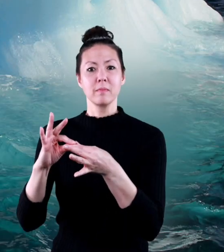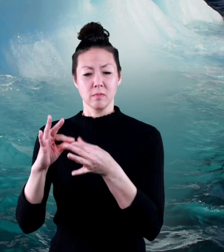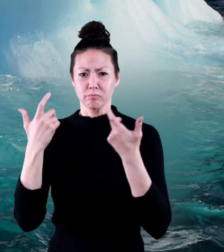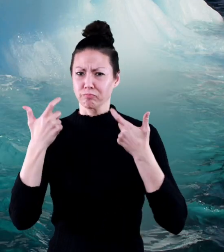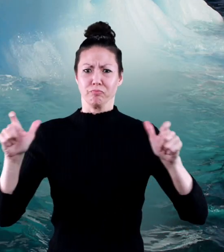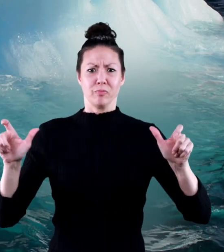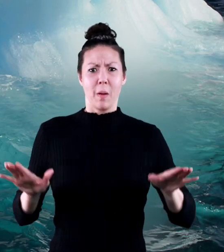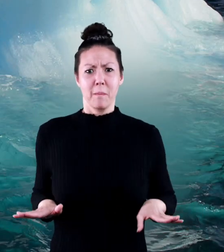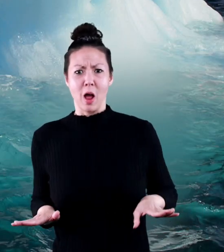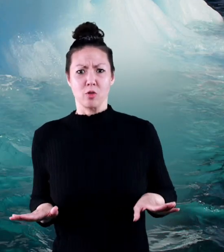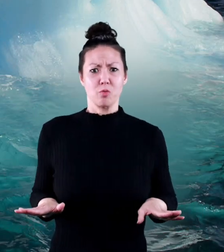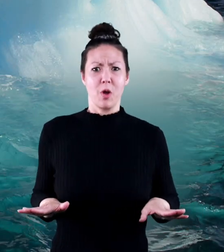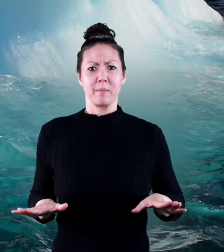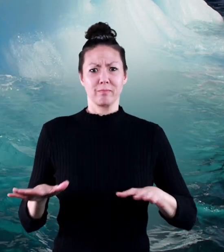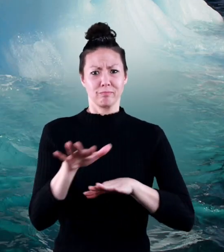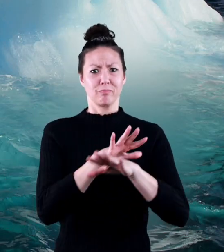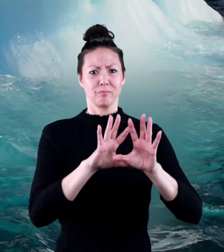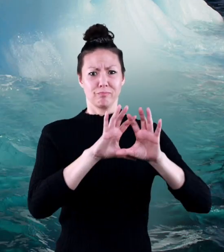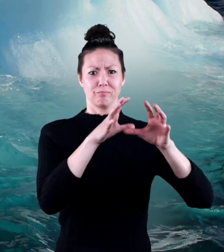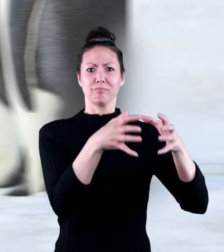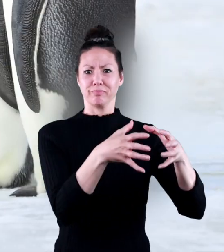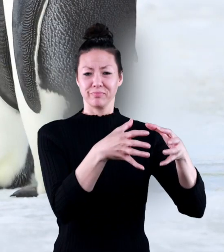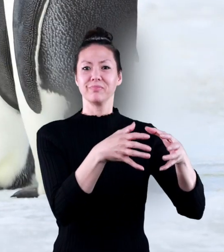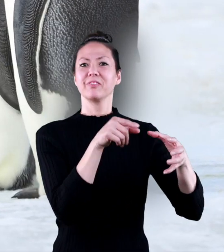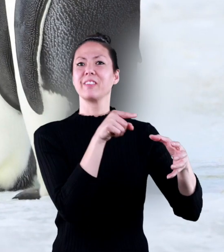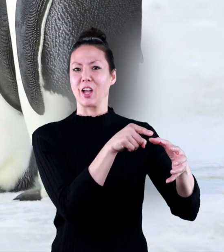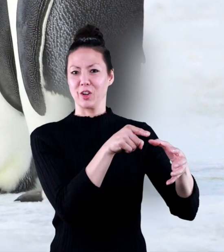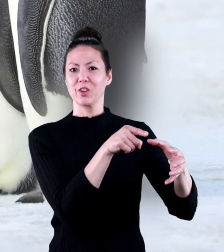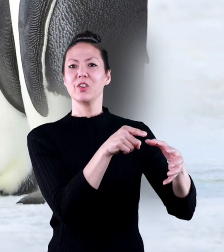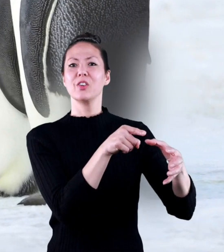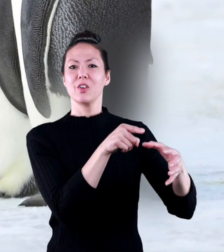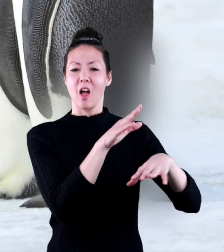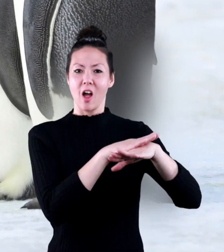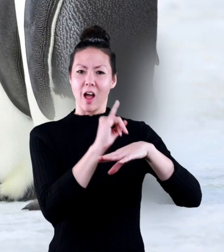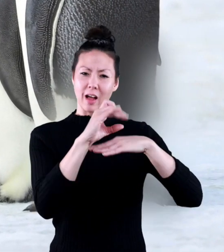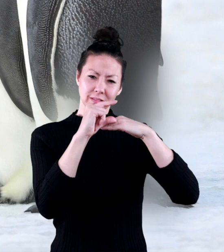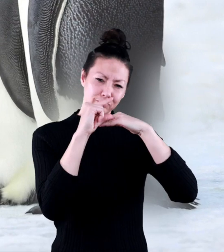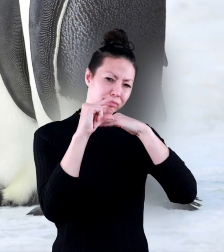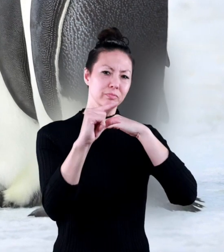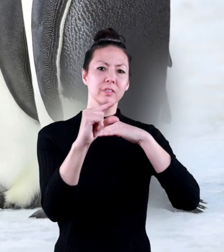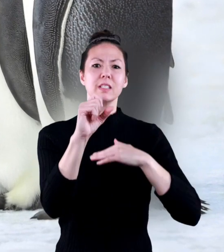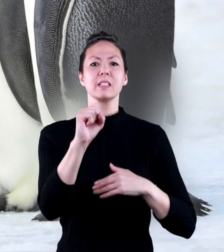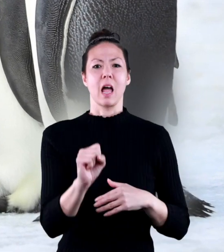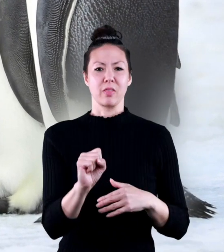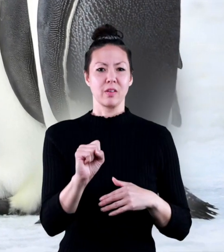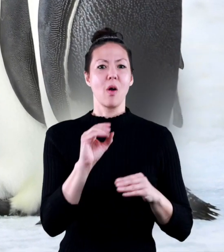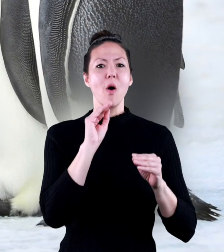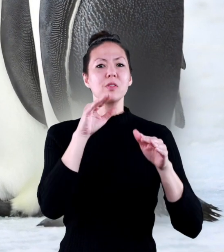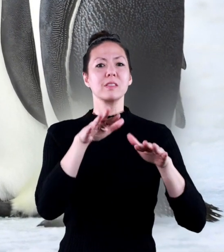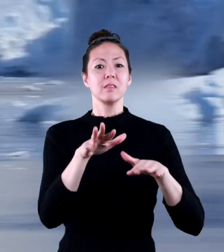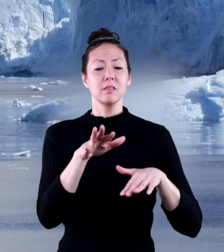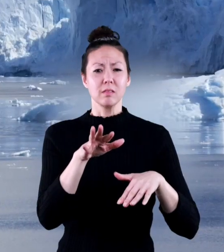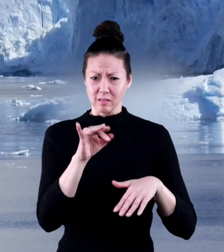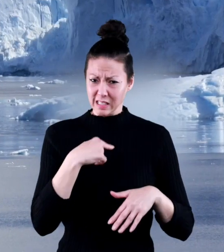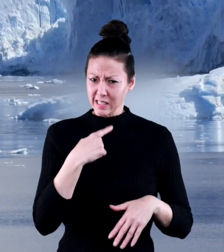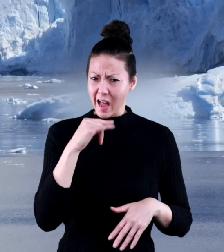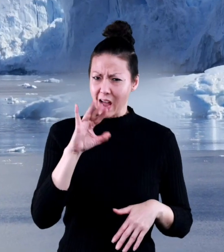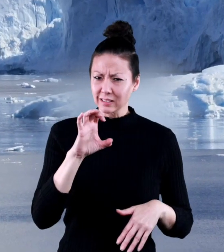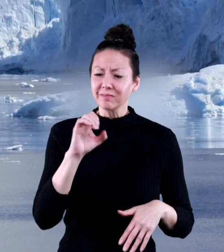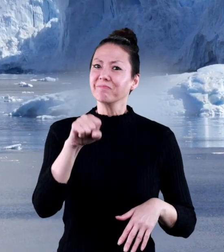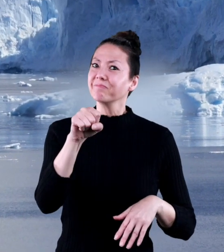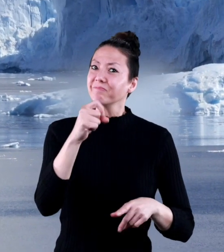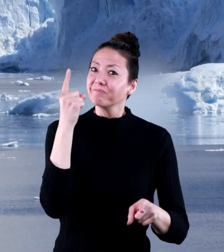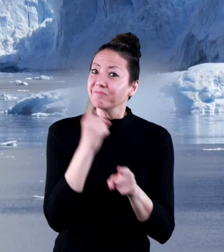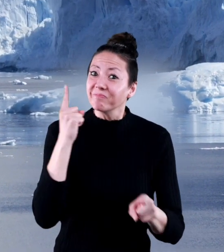The world's largest penguin species, the emperor penguin, live on the ice of the Southern Ocean. Did I say